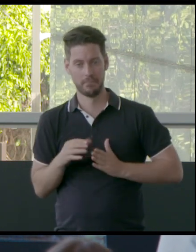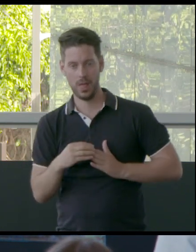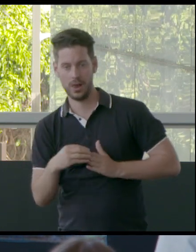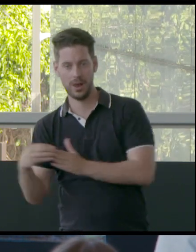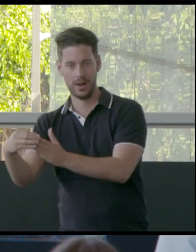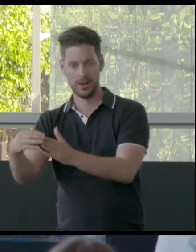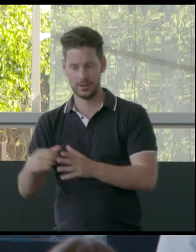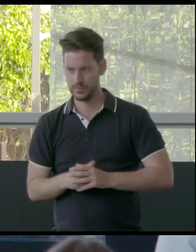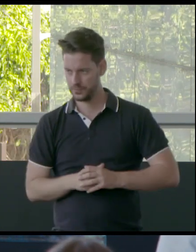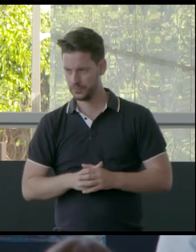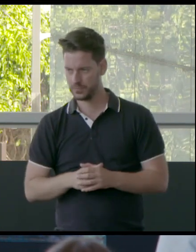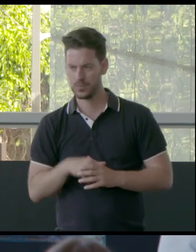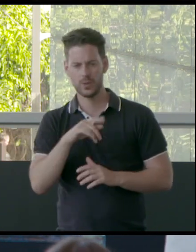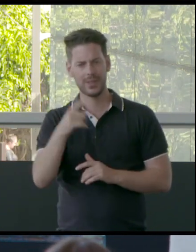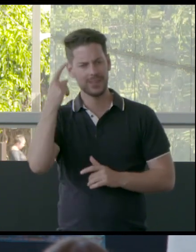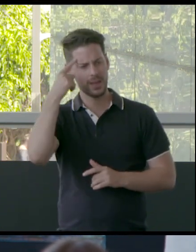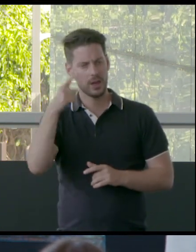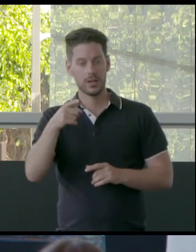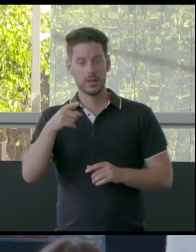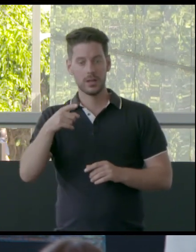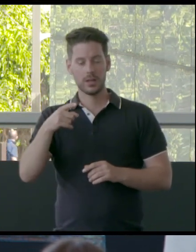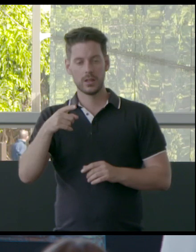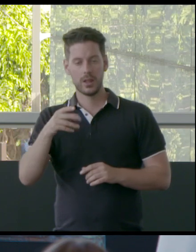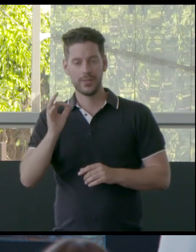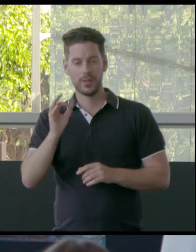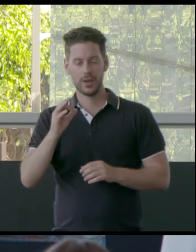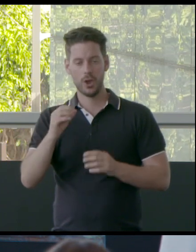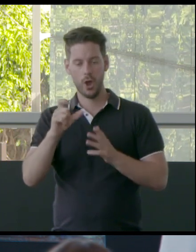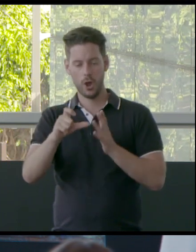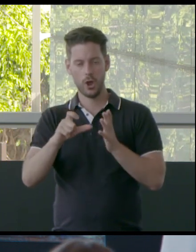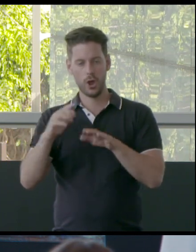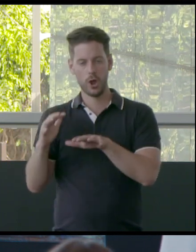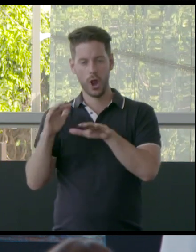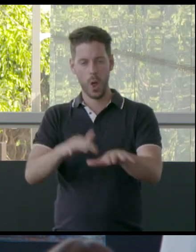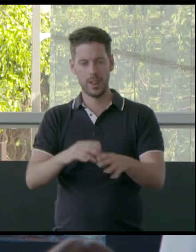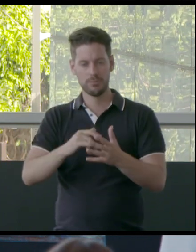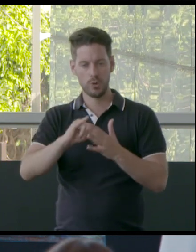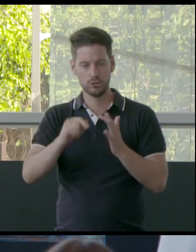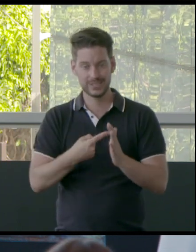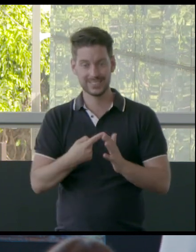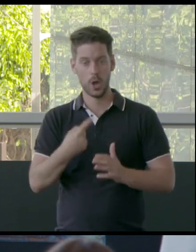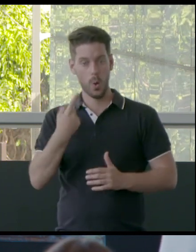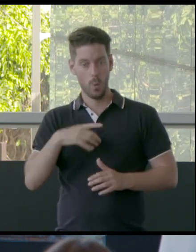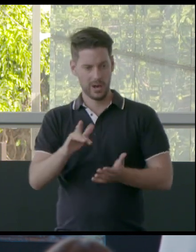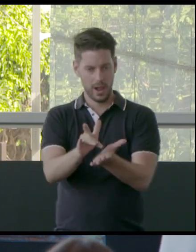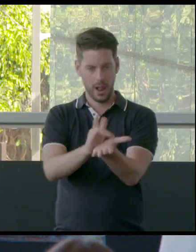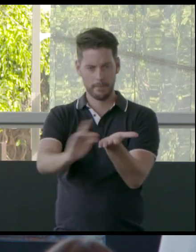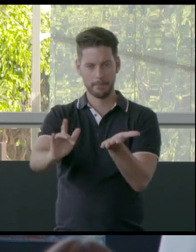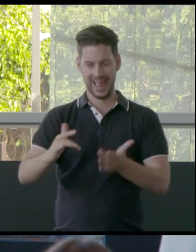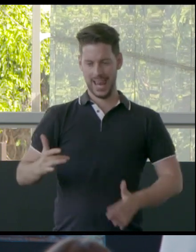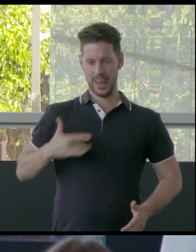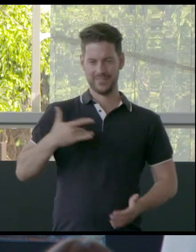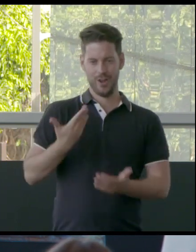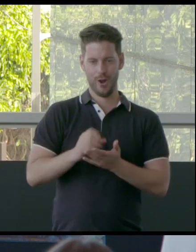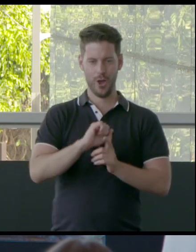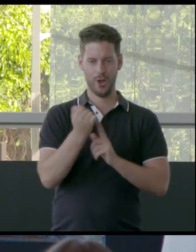like, you think, you have to understand that the colonial project's primary function is to eliminate all living things on Earth. Like, it's proving